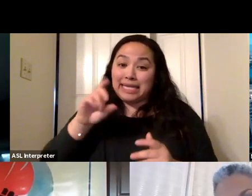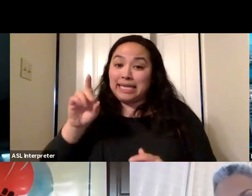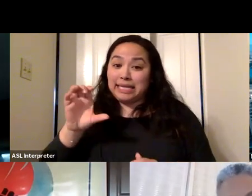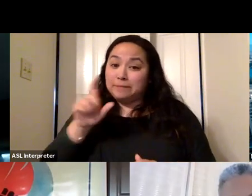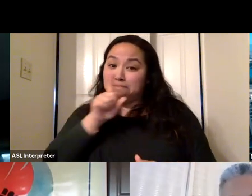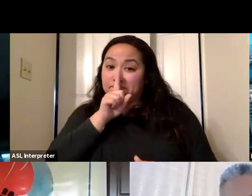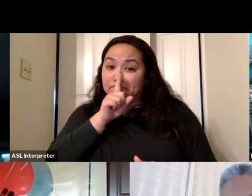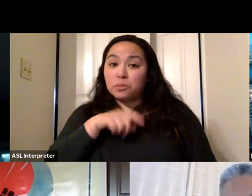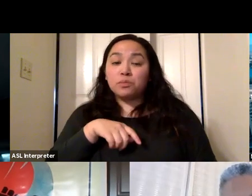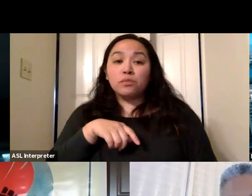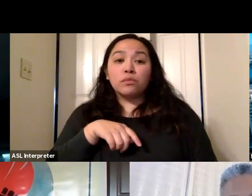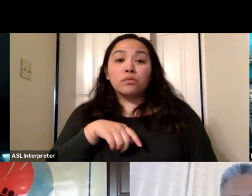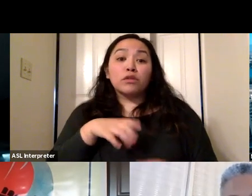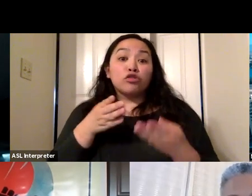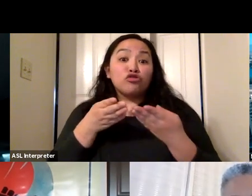Generally speaking,